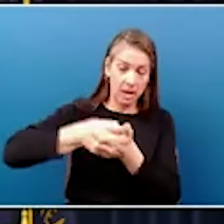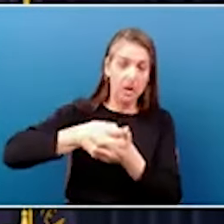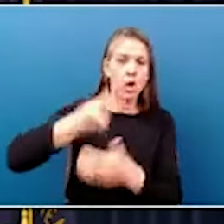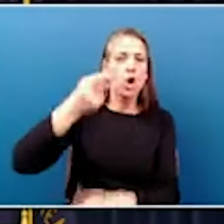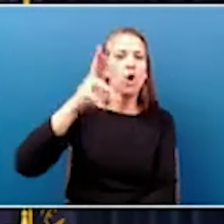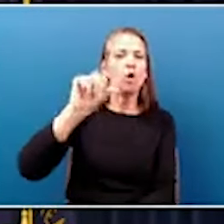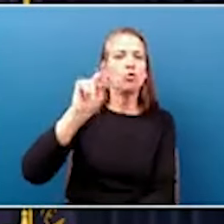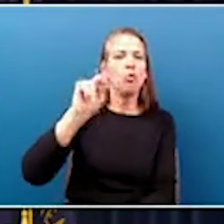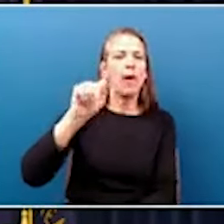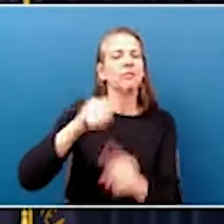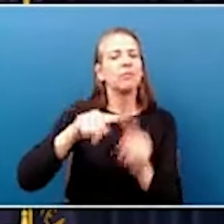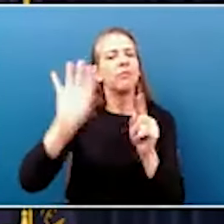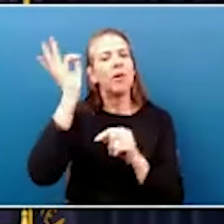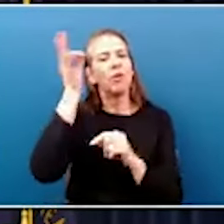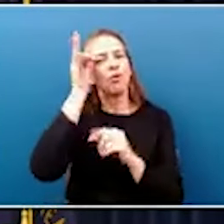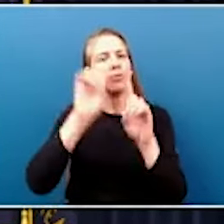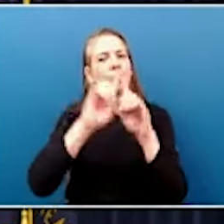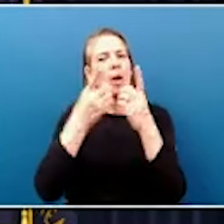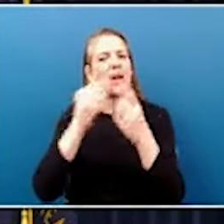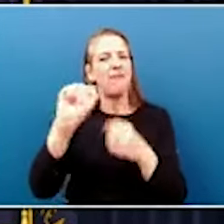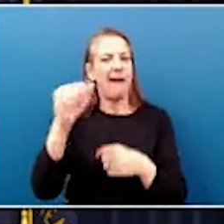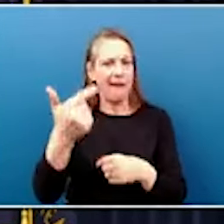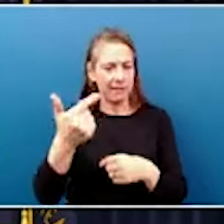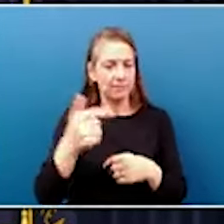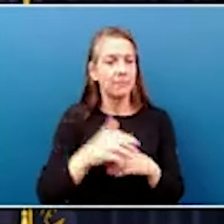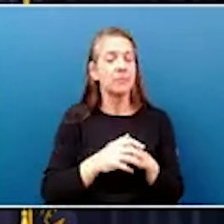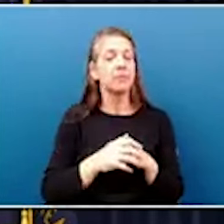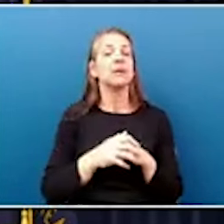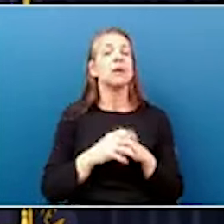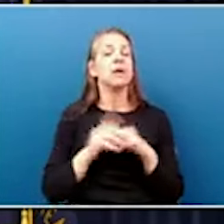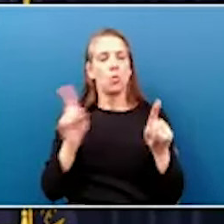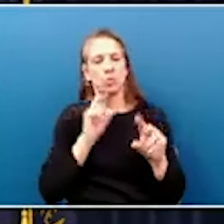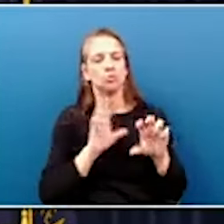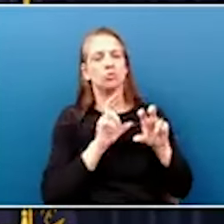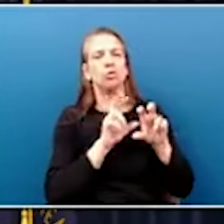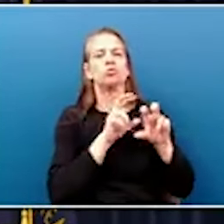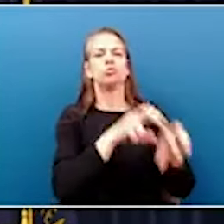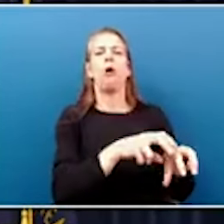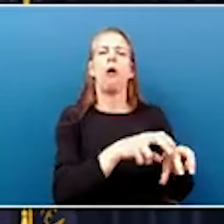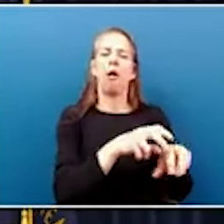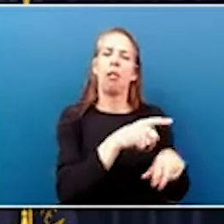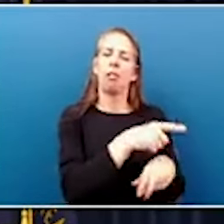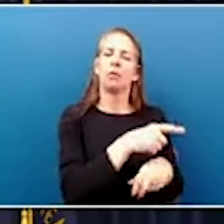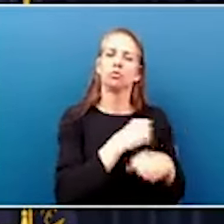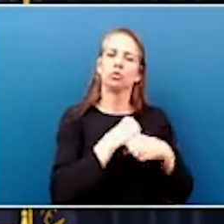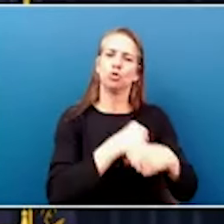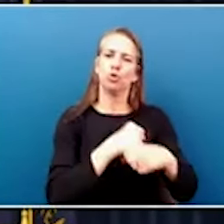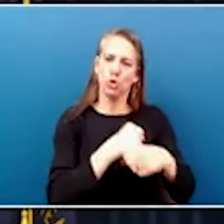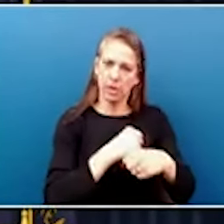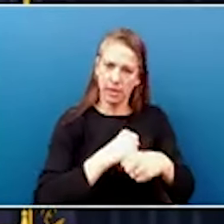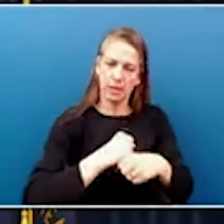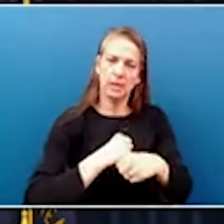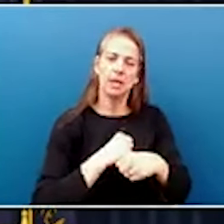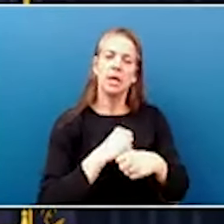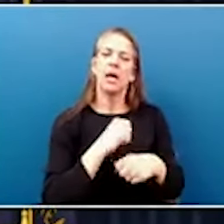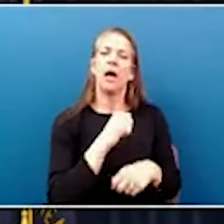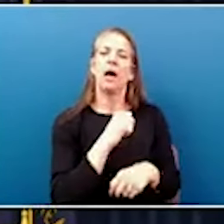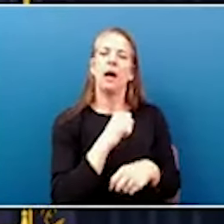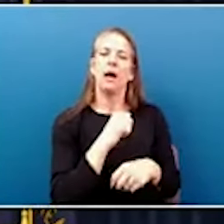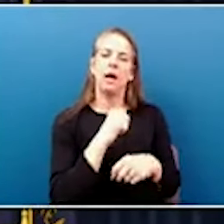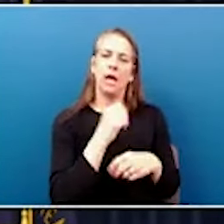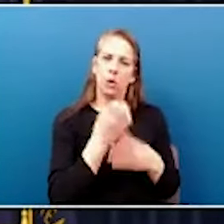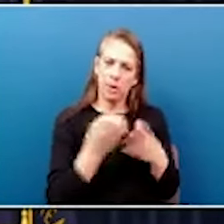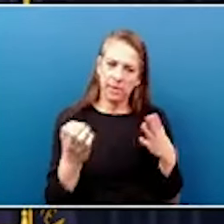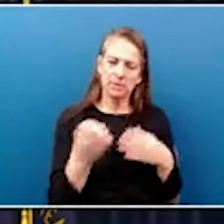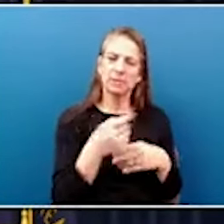of Agriculture. These dollars will help install security equipment in the public clinic student salon. This salon trains students in the